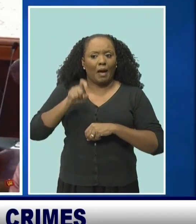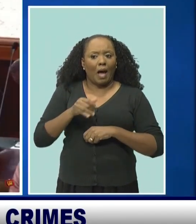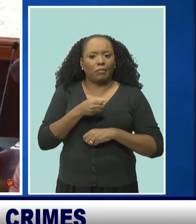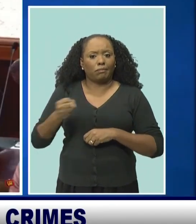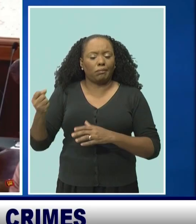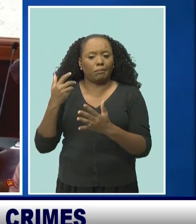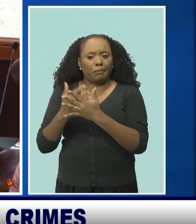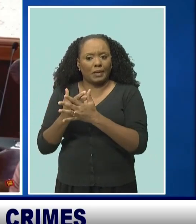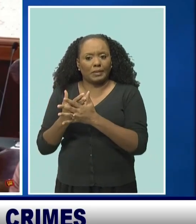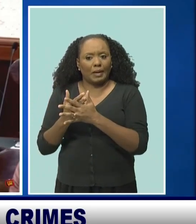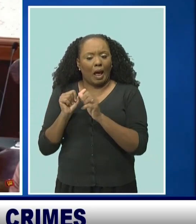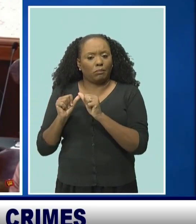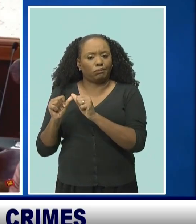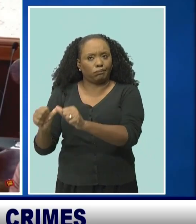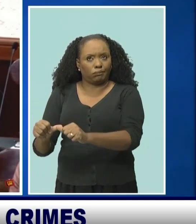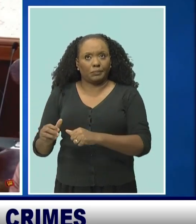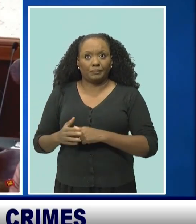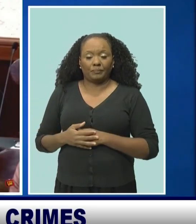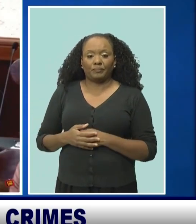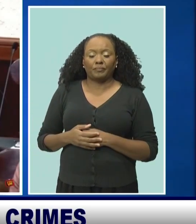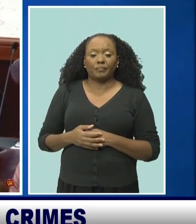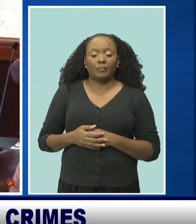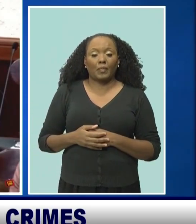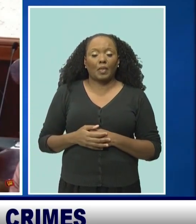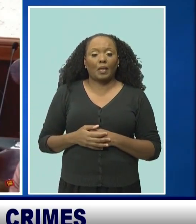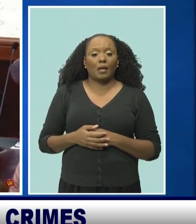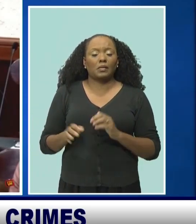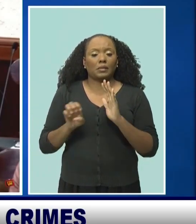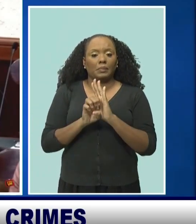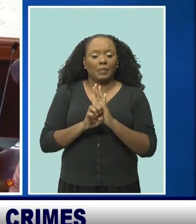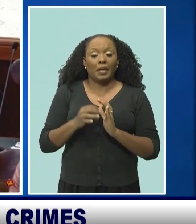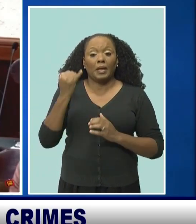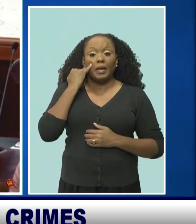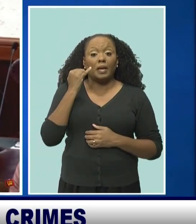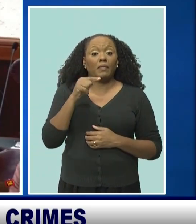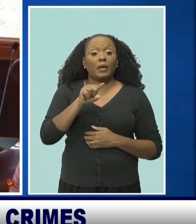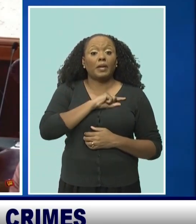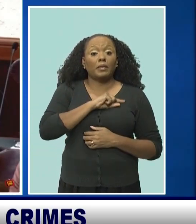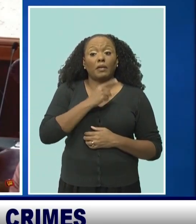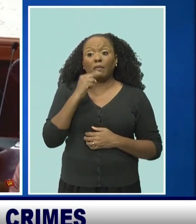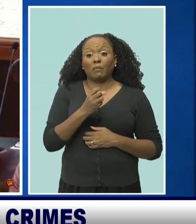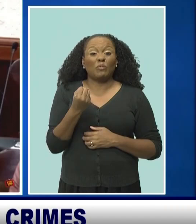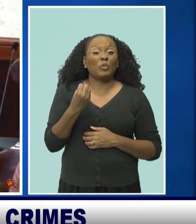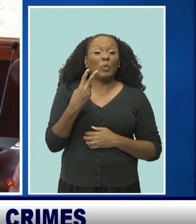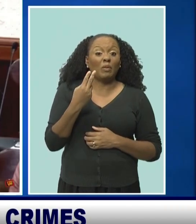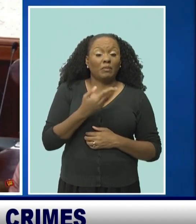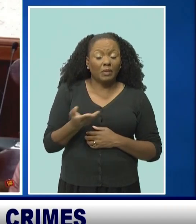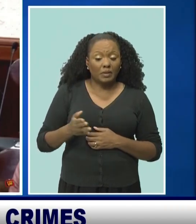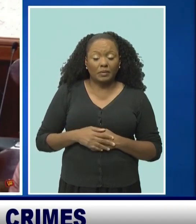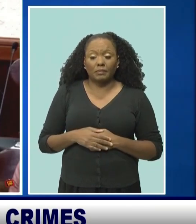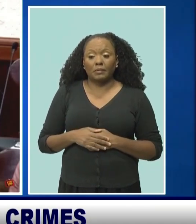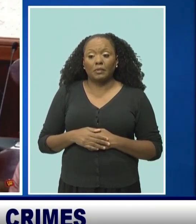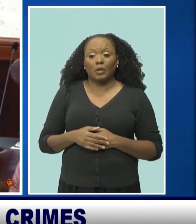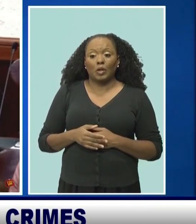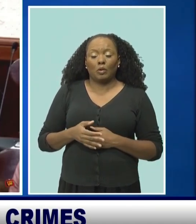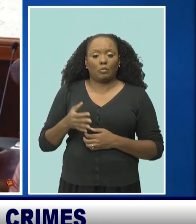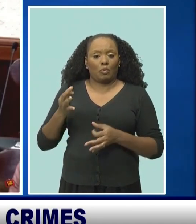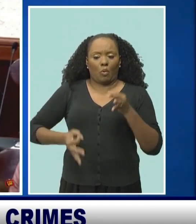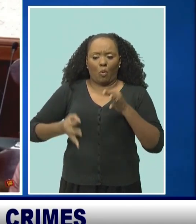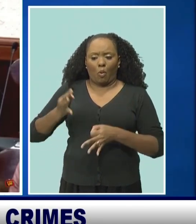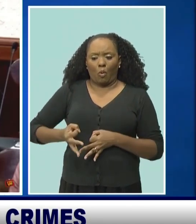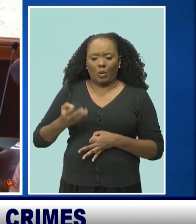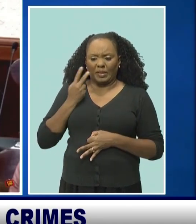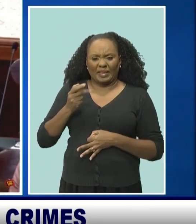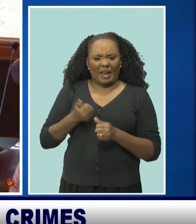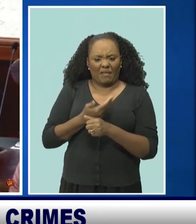Normally, go, you get sent, you're found guilty of a dozen things, and the court looks at the overall circumstances and